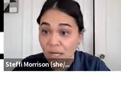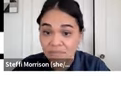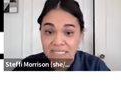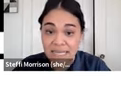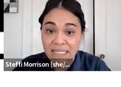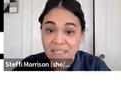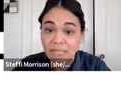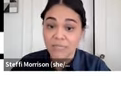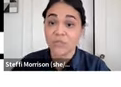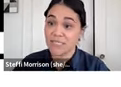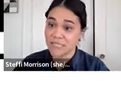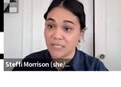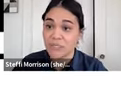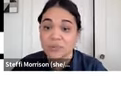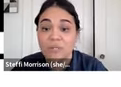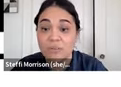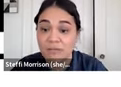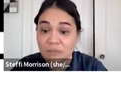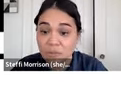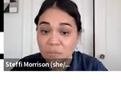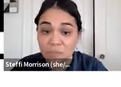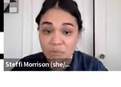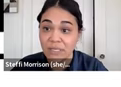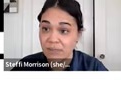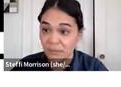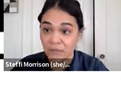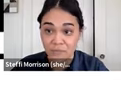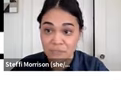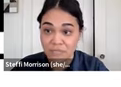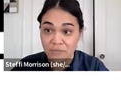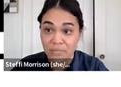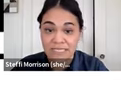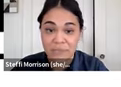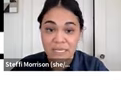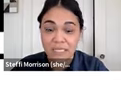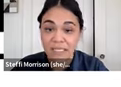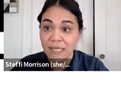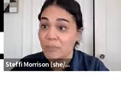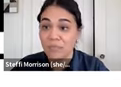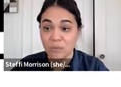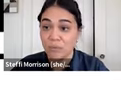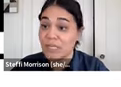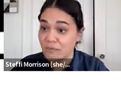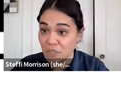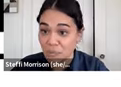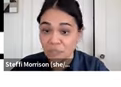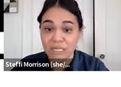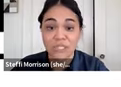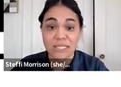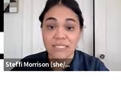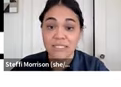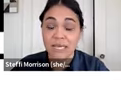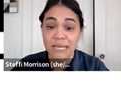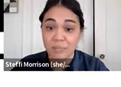were offset by increases to contributed revenue between the first year of the pandemic, be it through individual